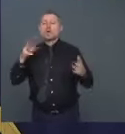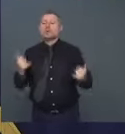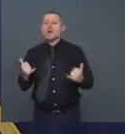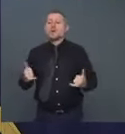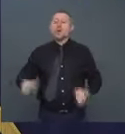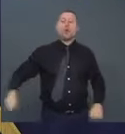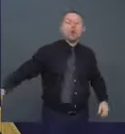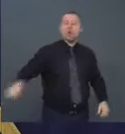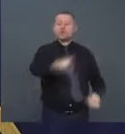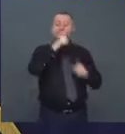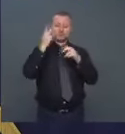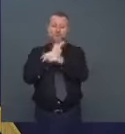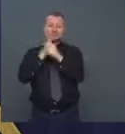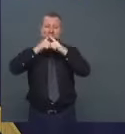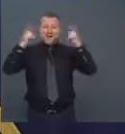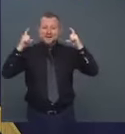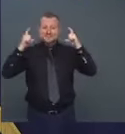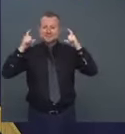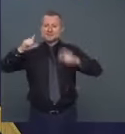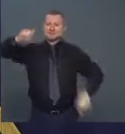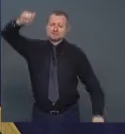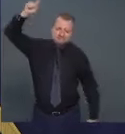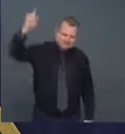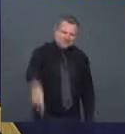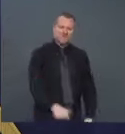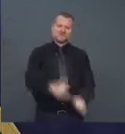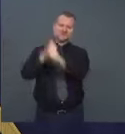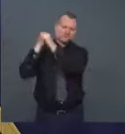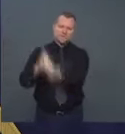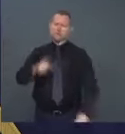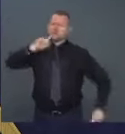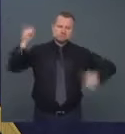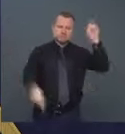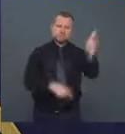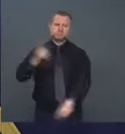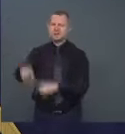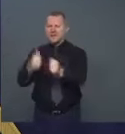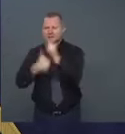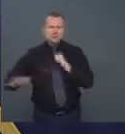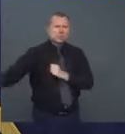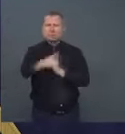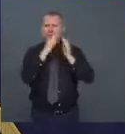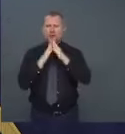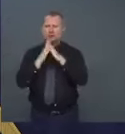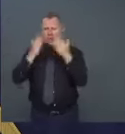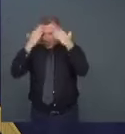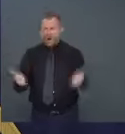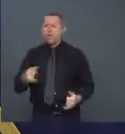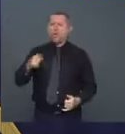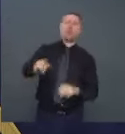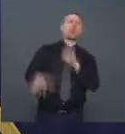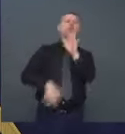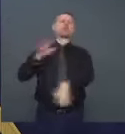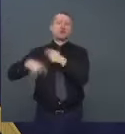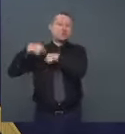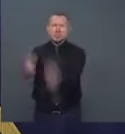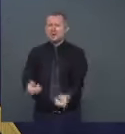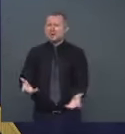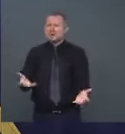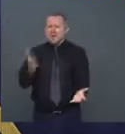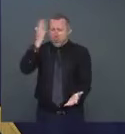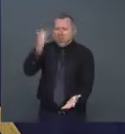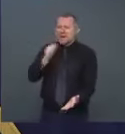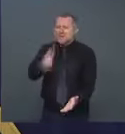enforce the current mask law? Why didn't you enforce it? By the way, why don't the